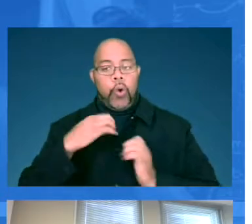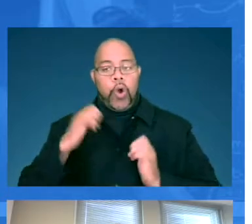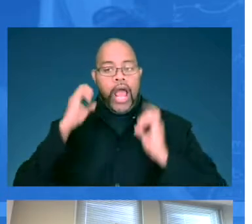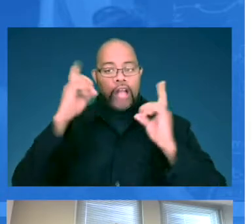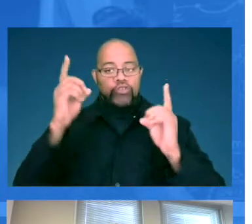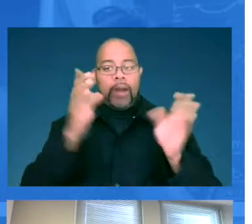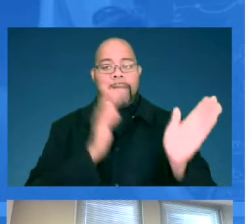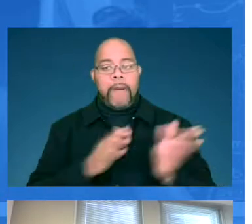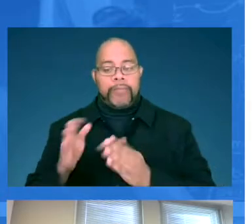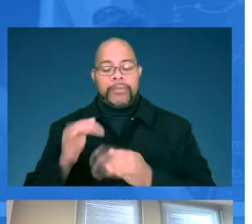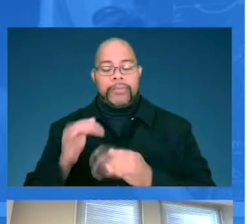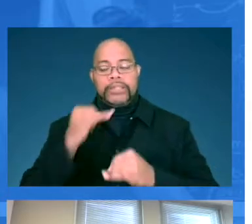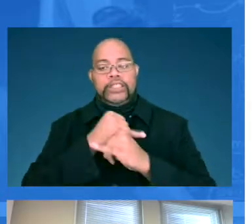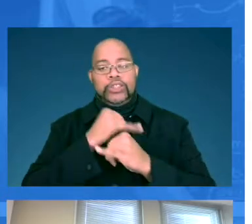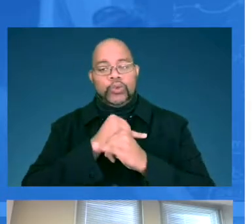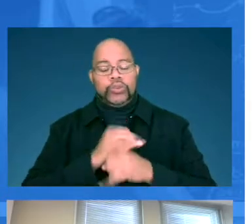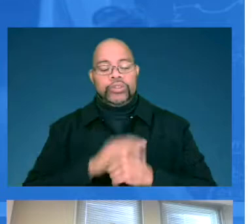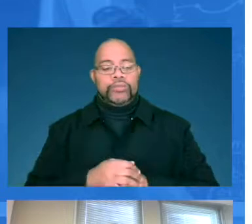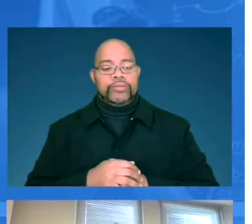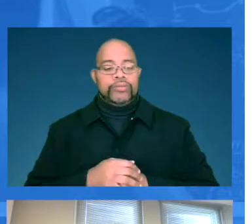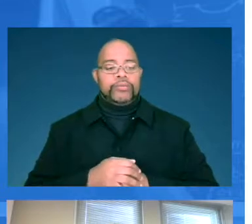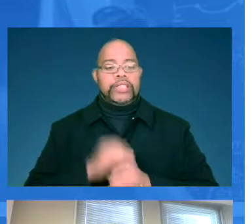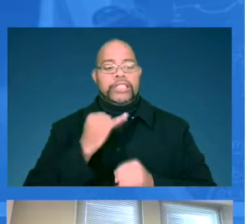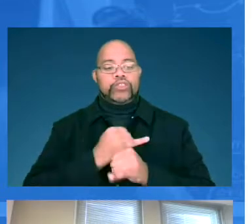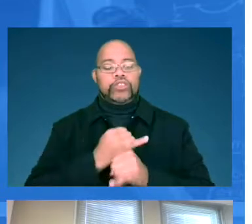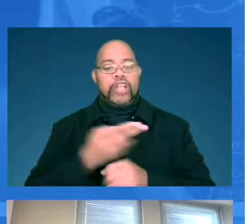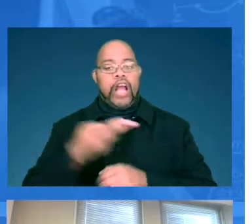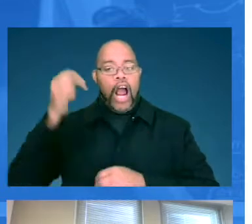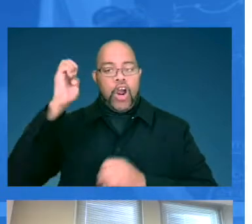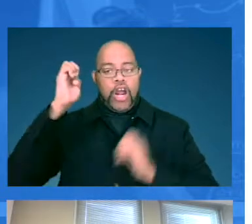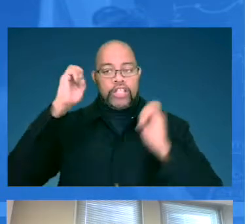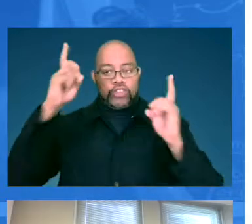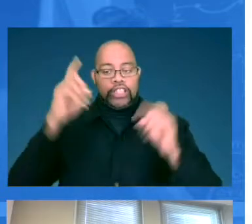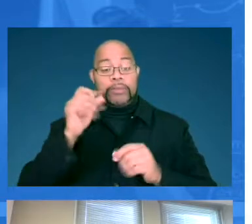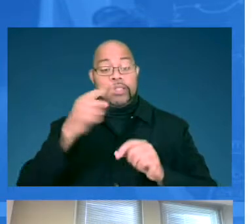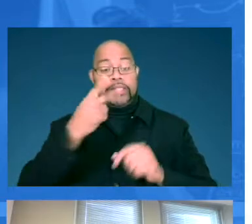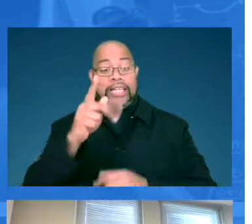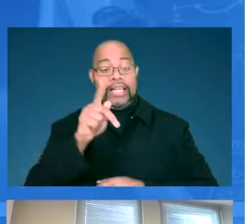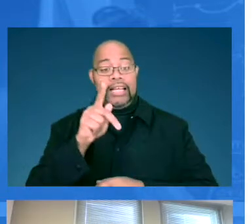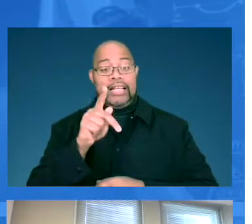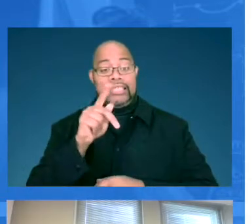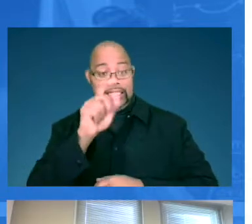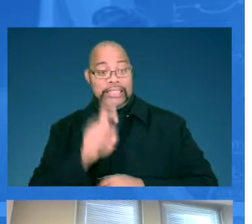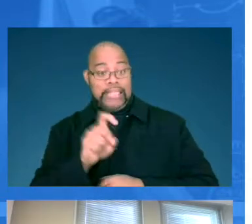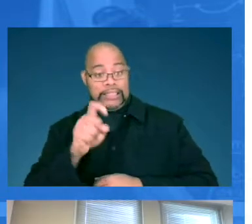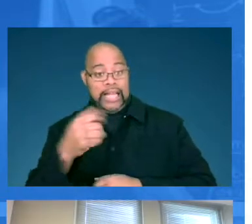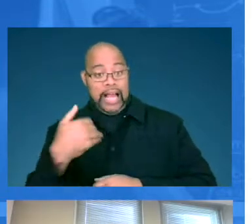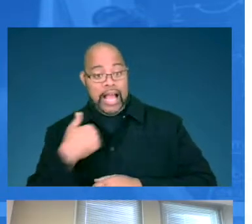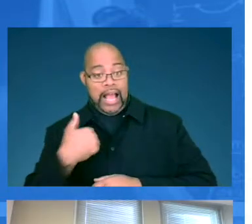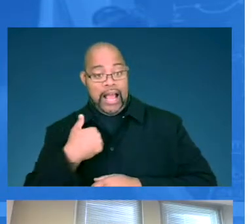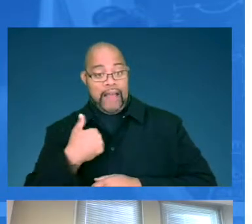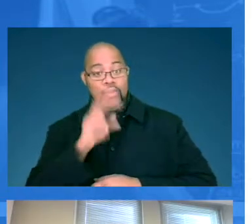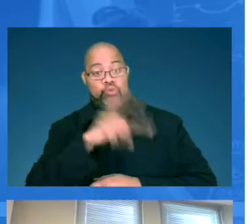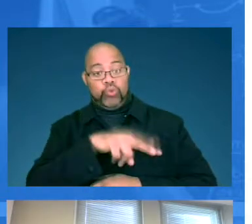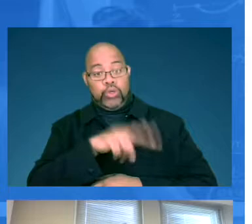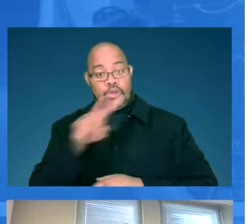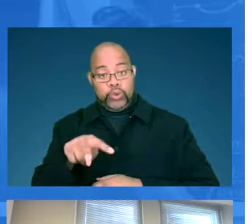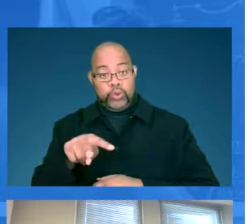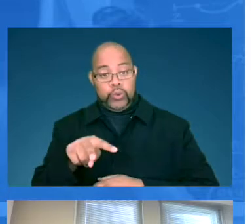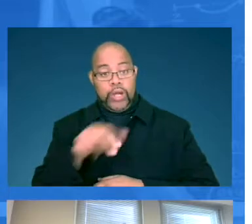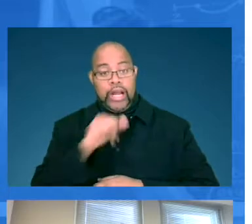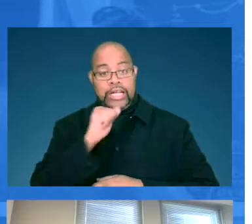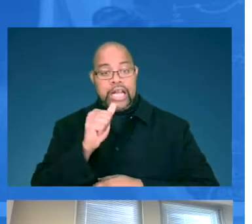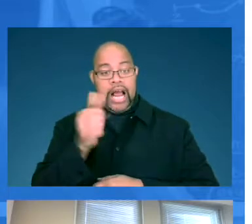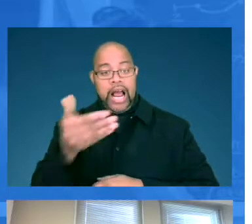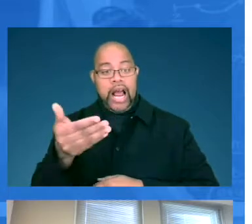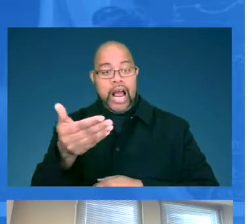through our educator preparation institutions, institutions of higher ed. But you can see that Texas has 22